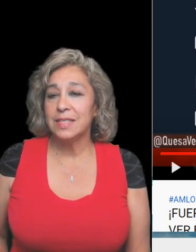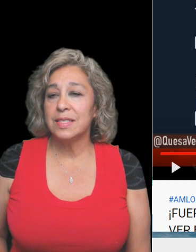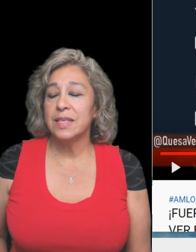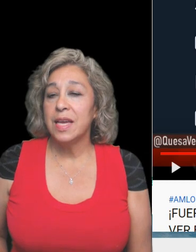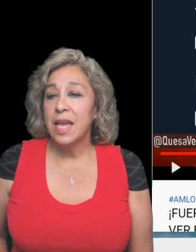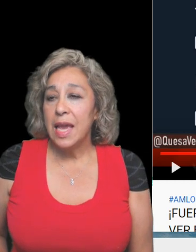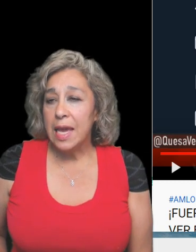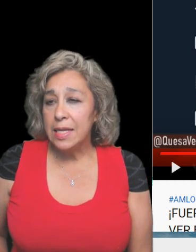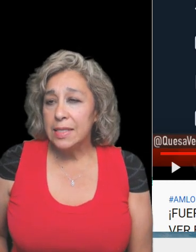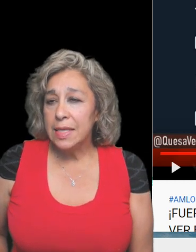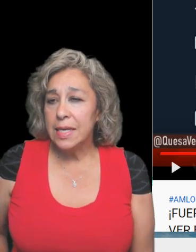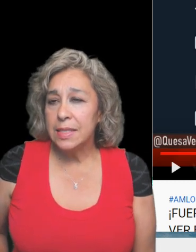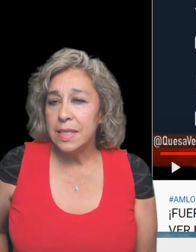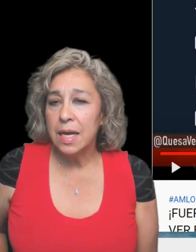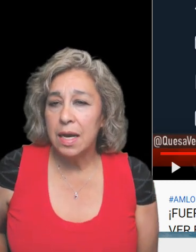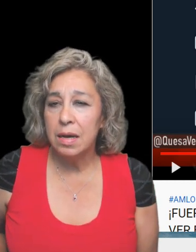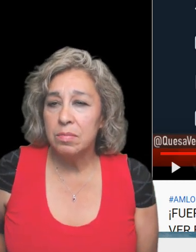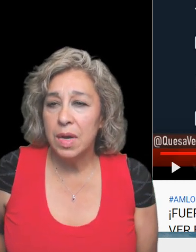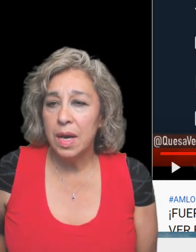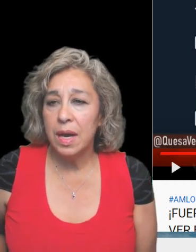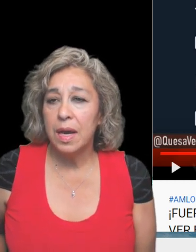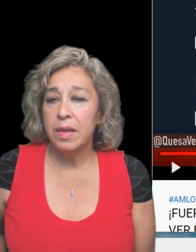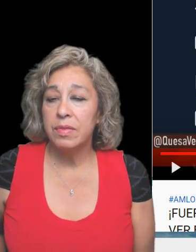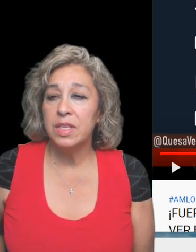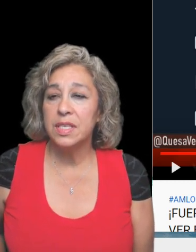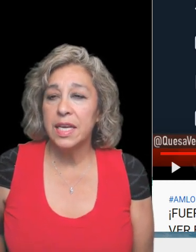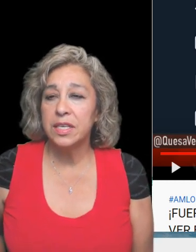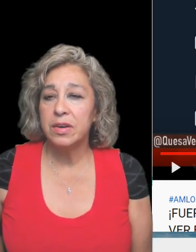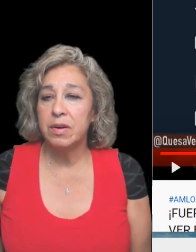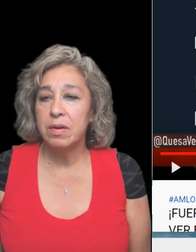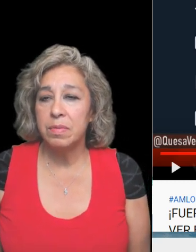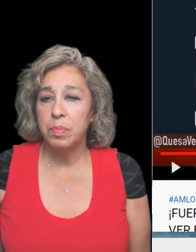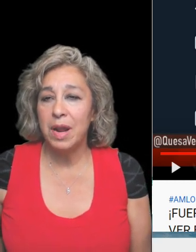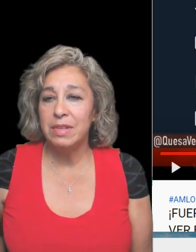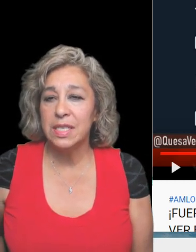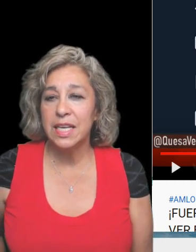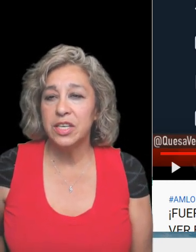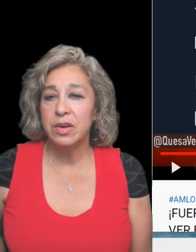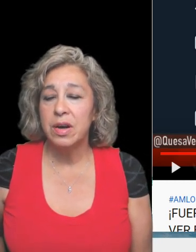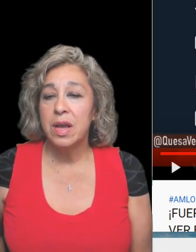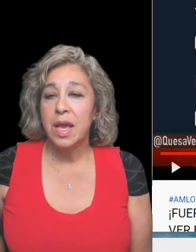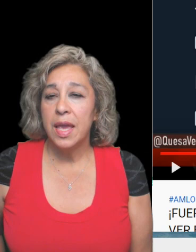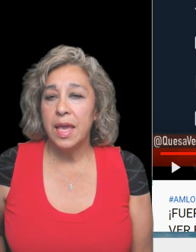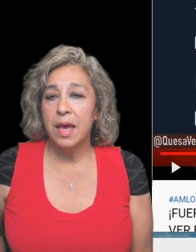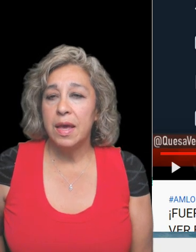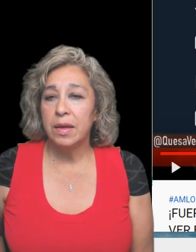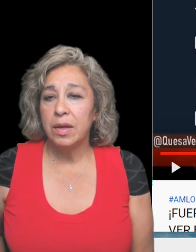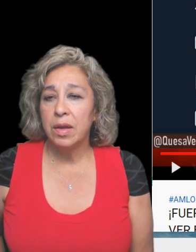gas. And it says the private sector